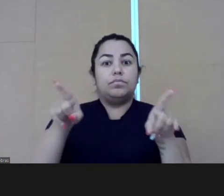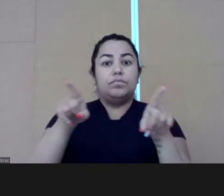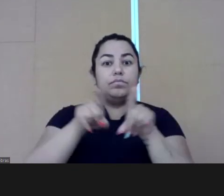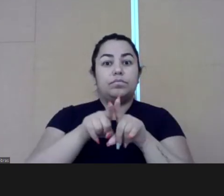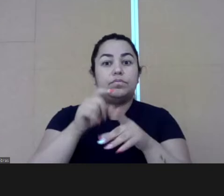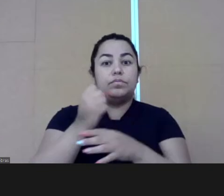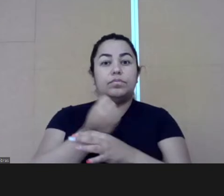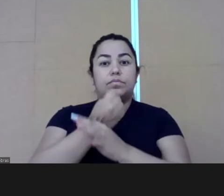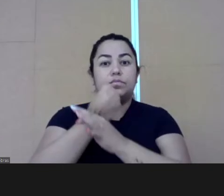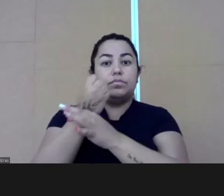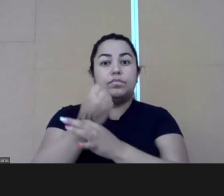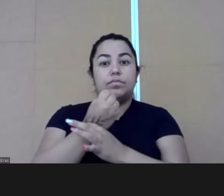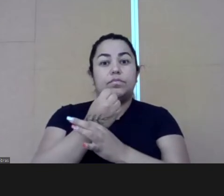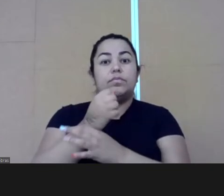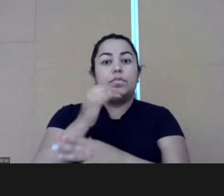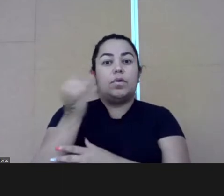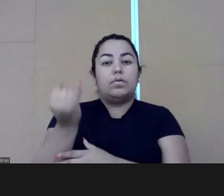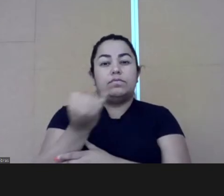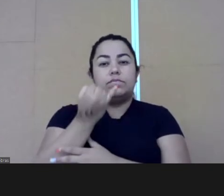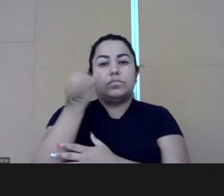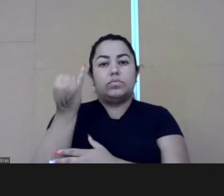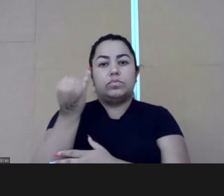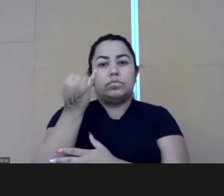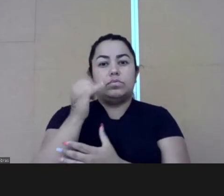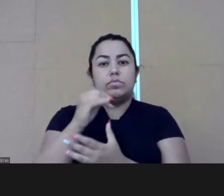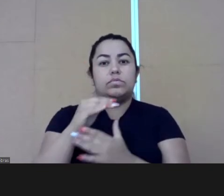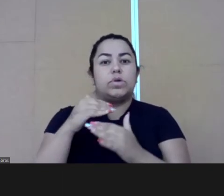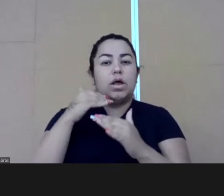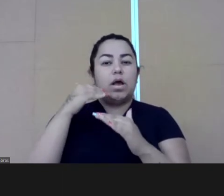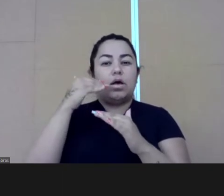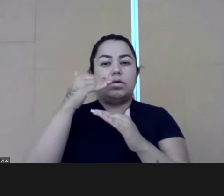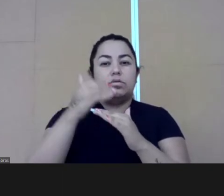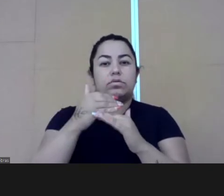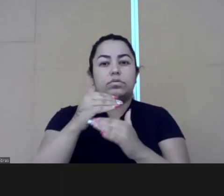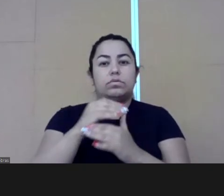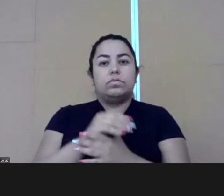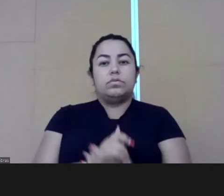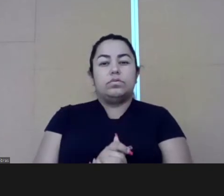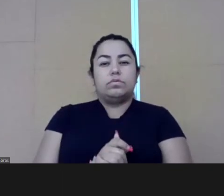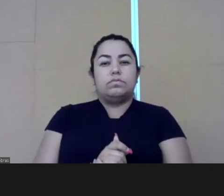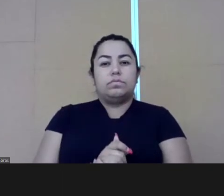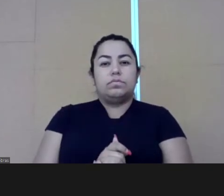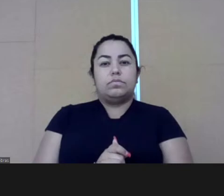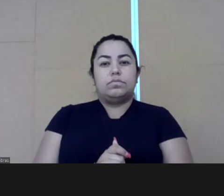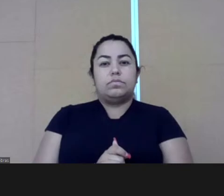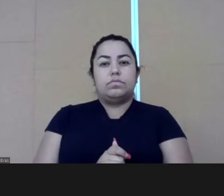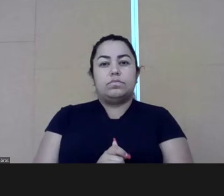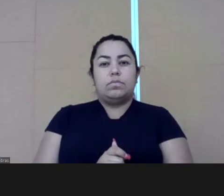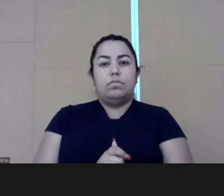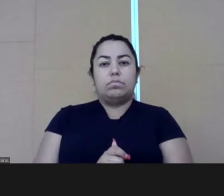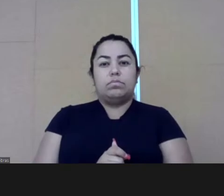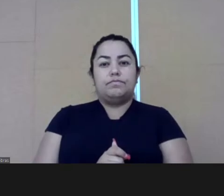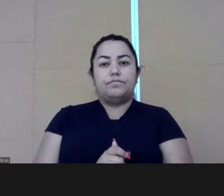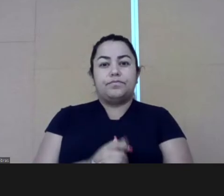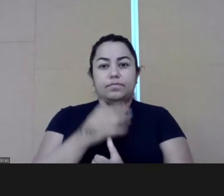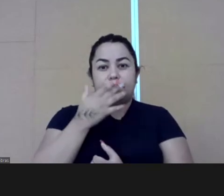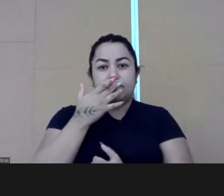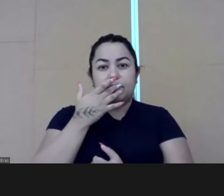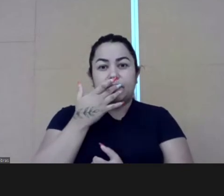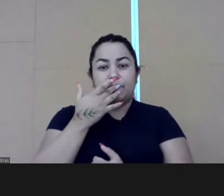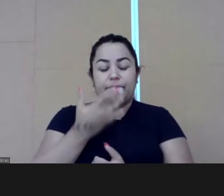that this is the partnership that we have had. And this has been fundamental so we can move forward in this process.